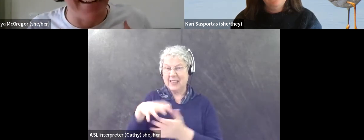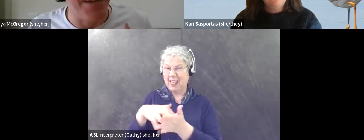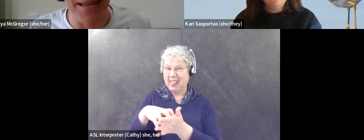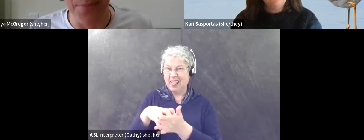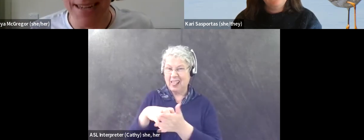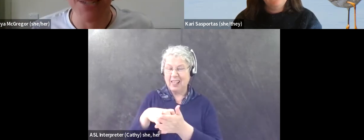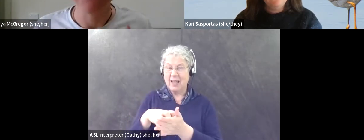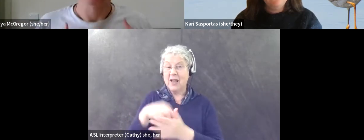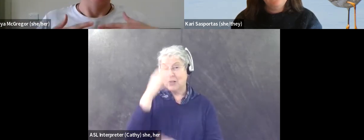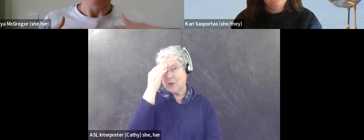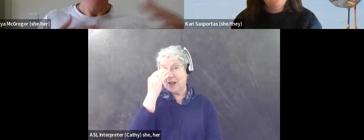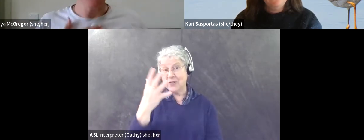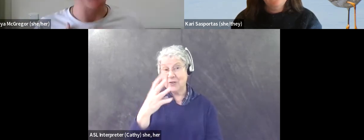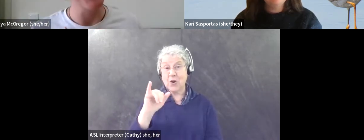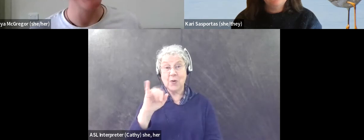I'm going to sit down anytime as a bench